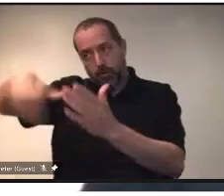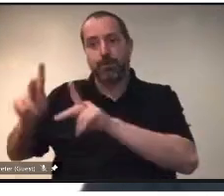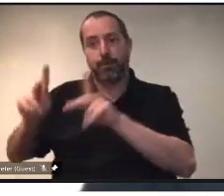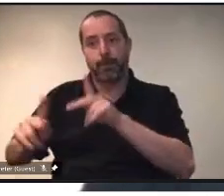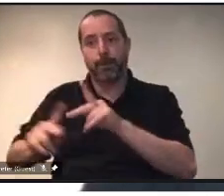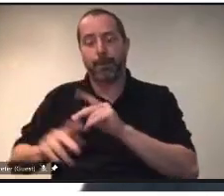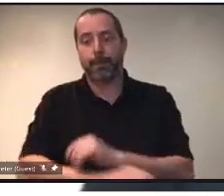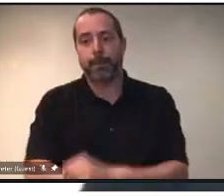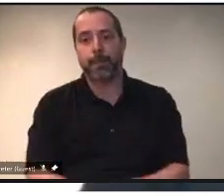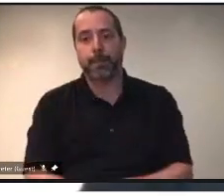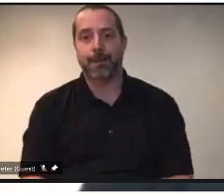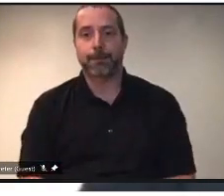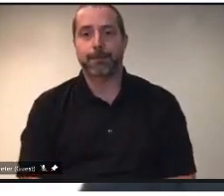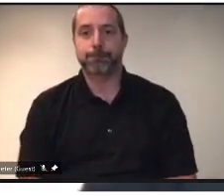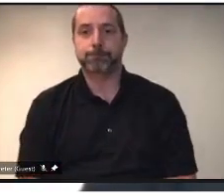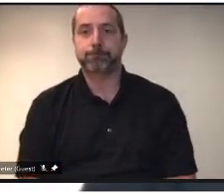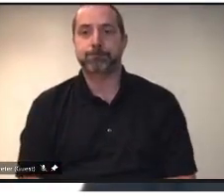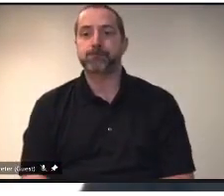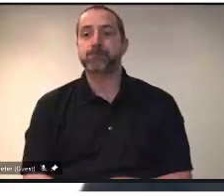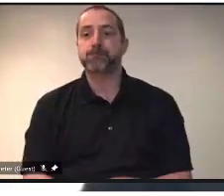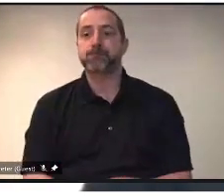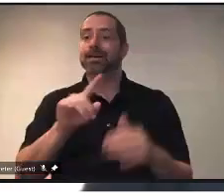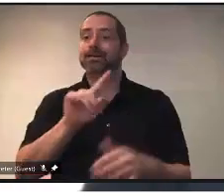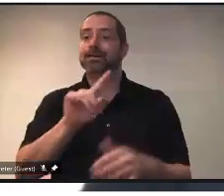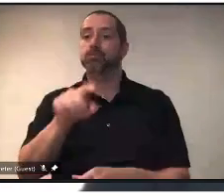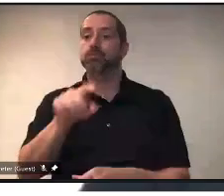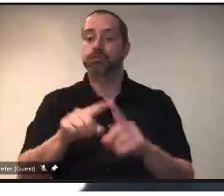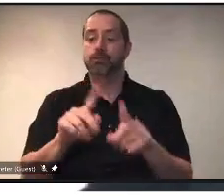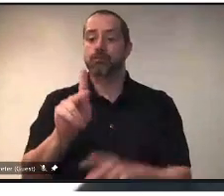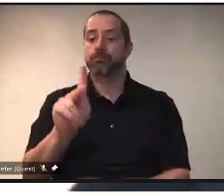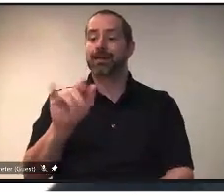And we'll take our next question from Kyle Benning with Global.